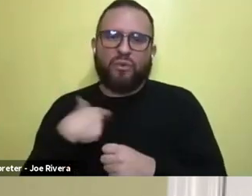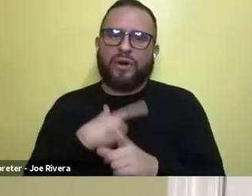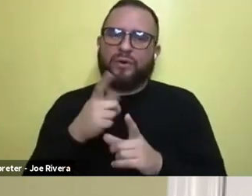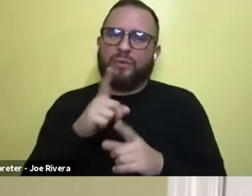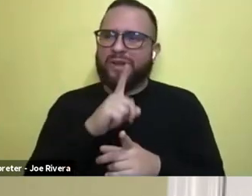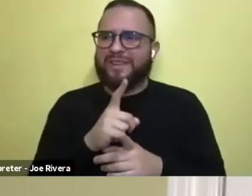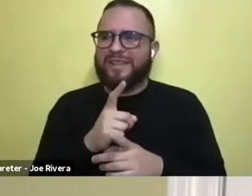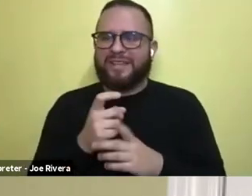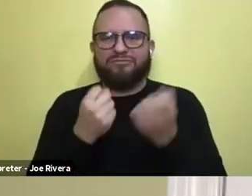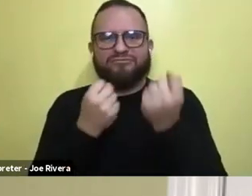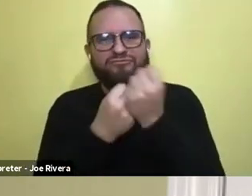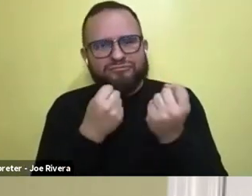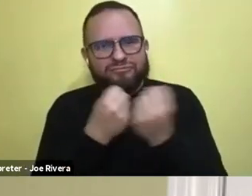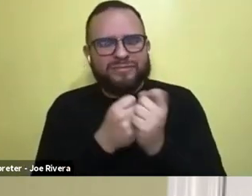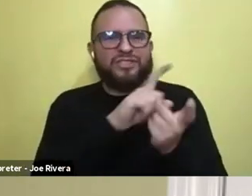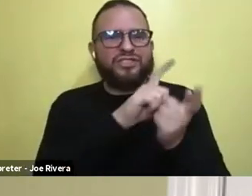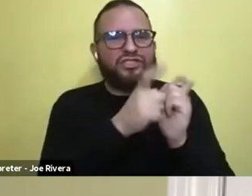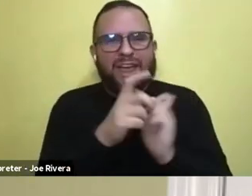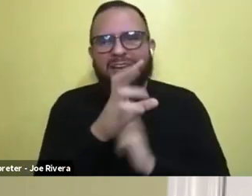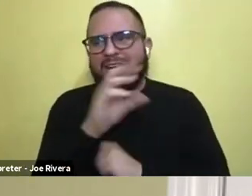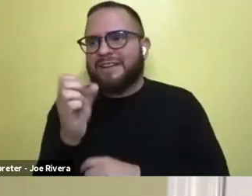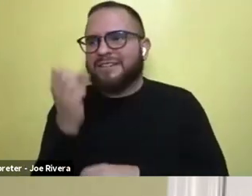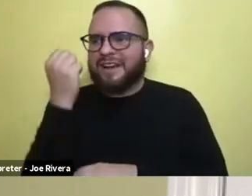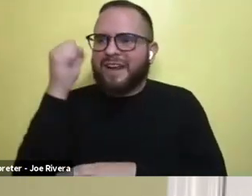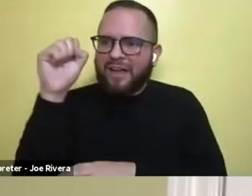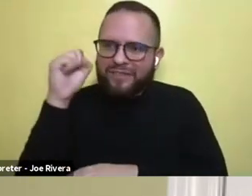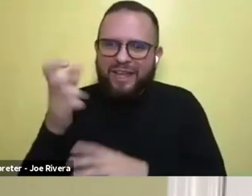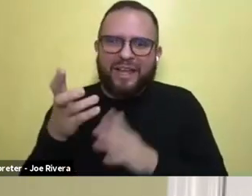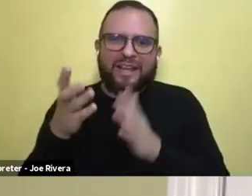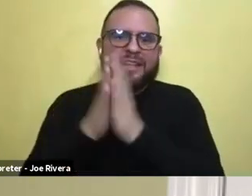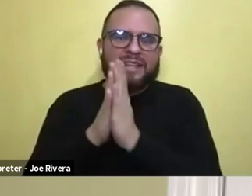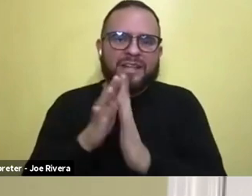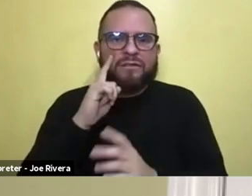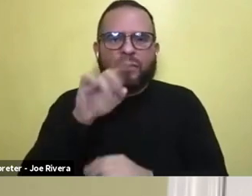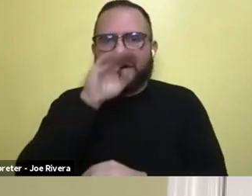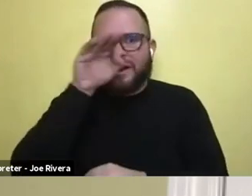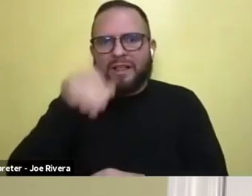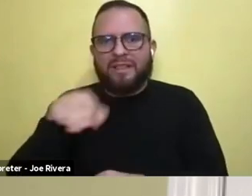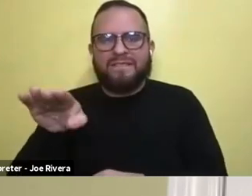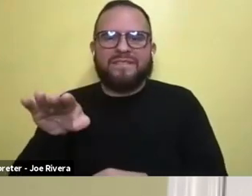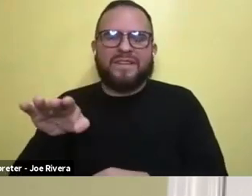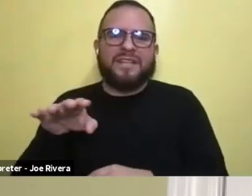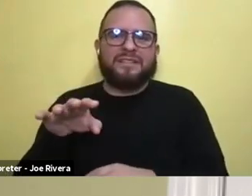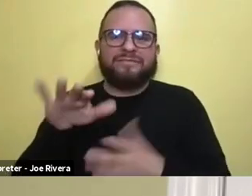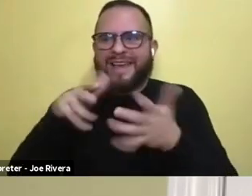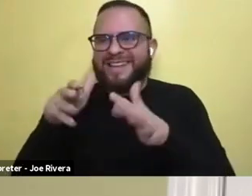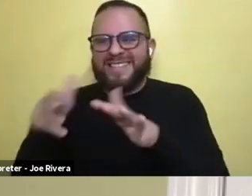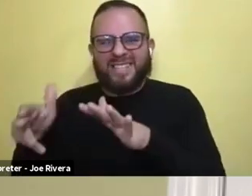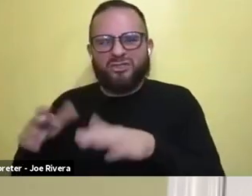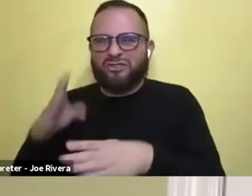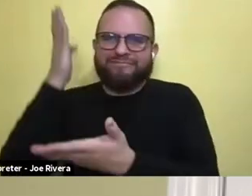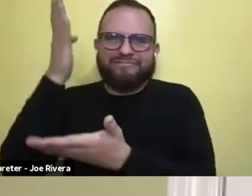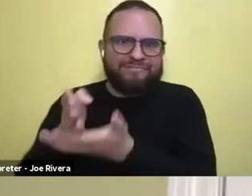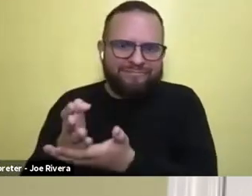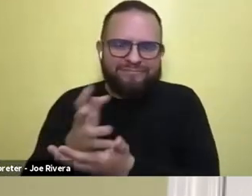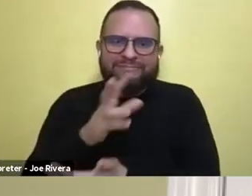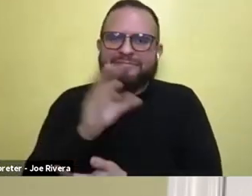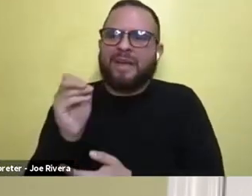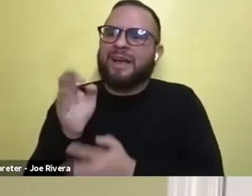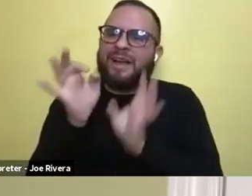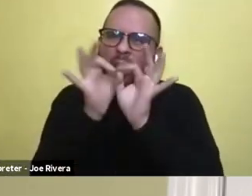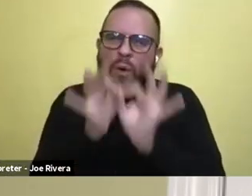um, advocating for the issues regarding elephant extinction and how important it is to